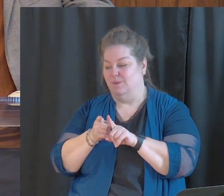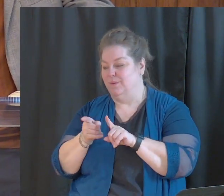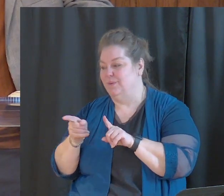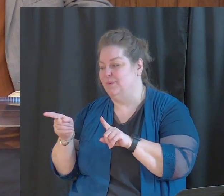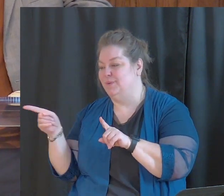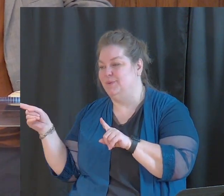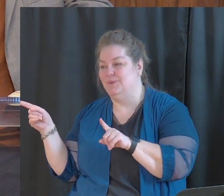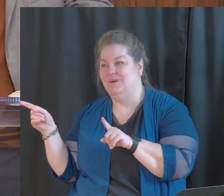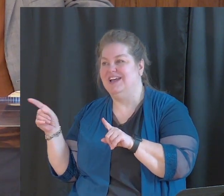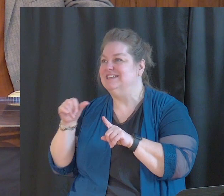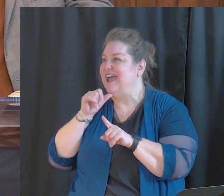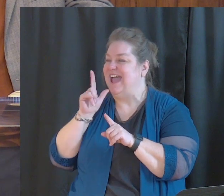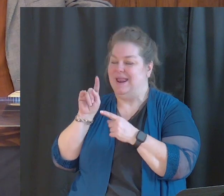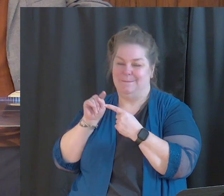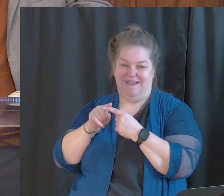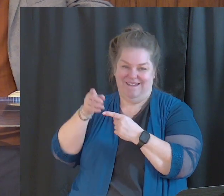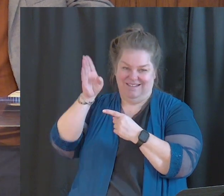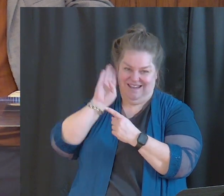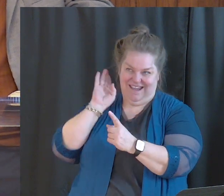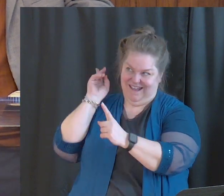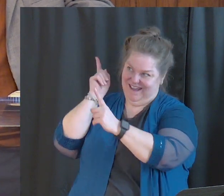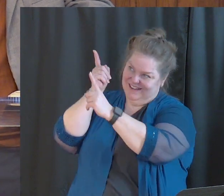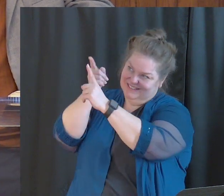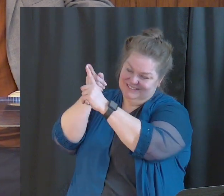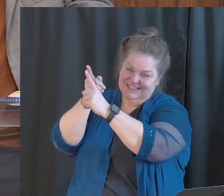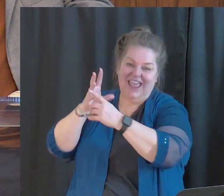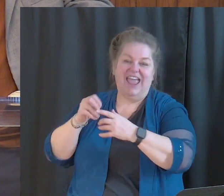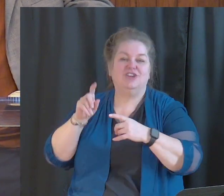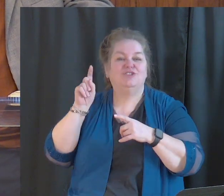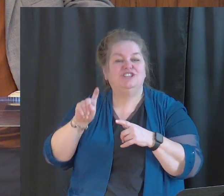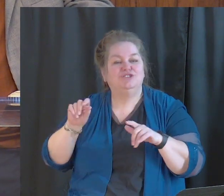never felt challenged intensely to make changes in our life.